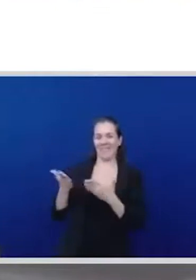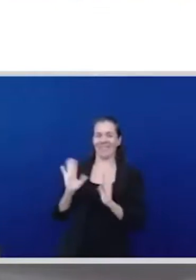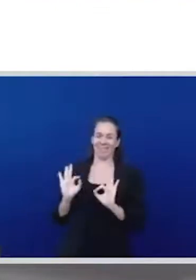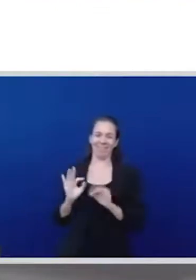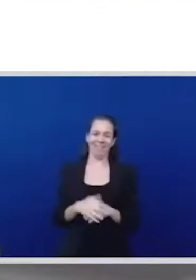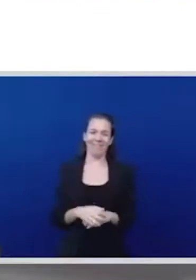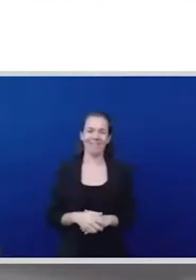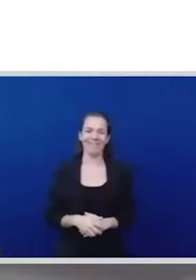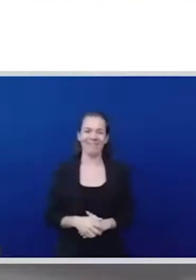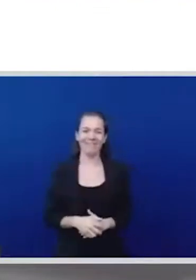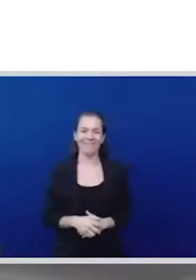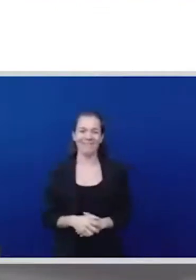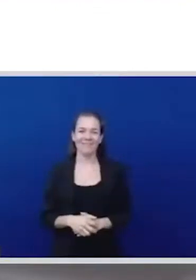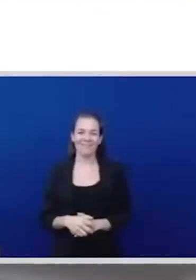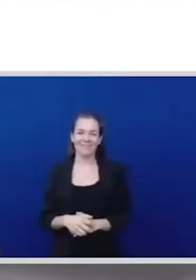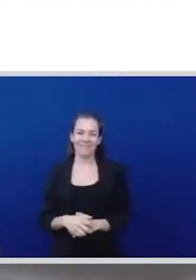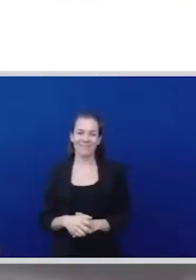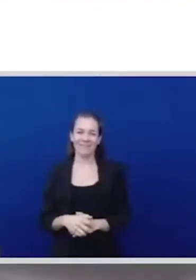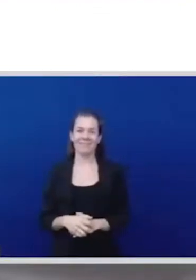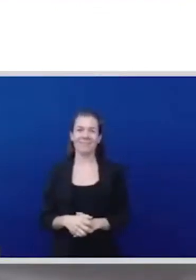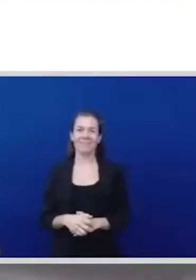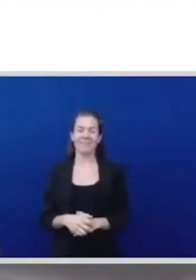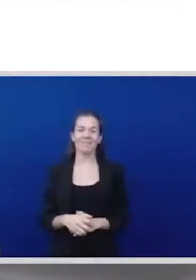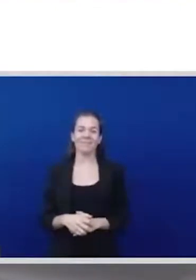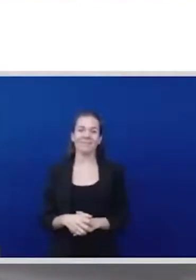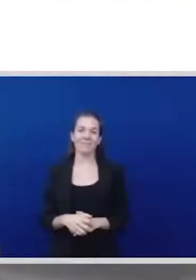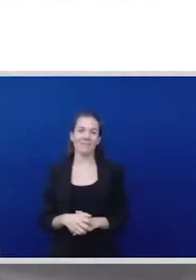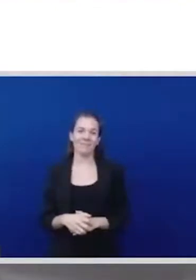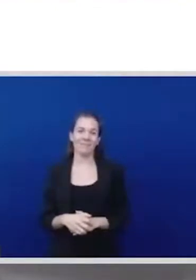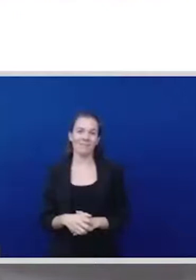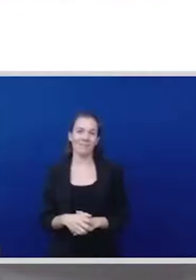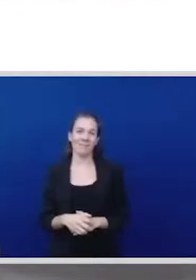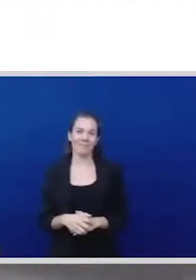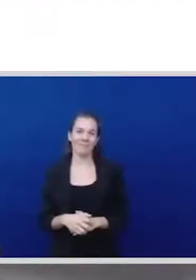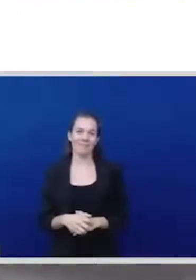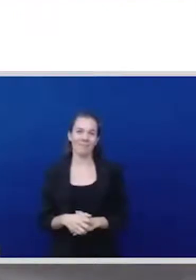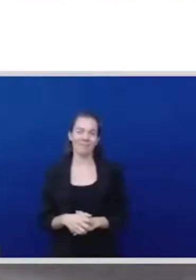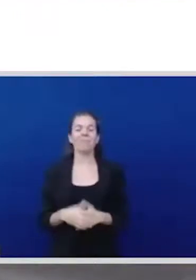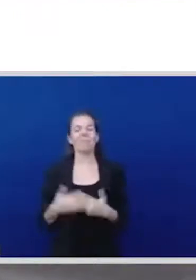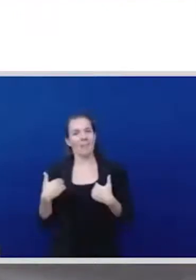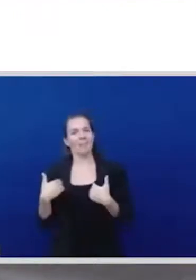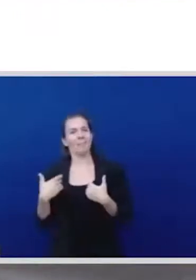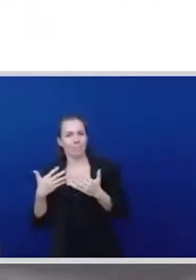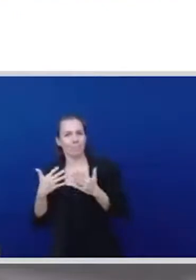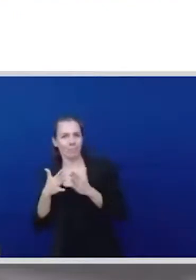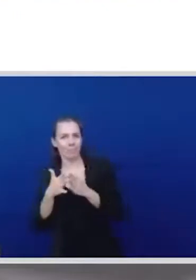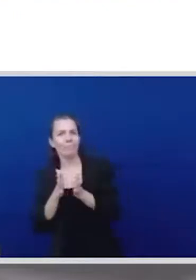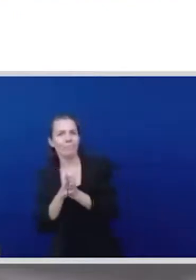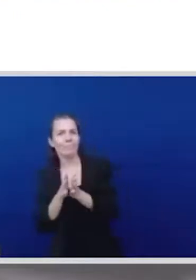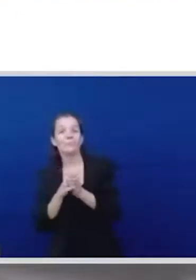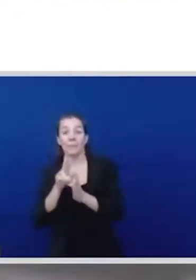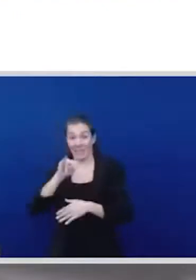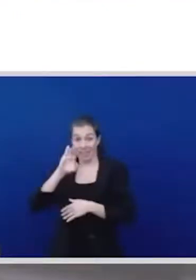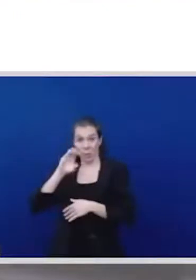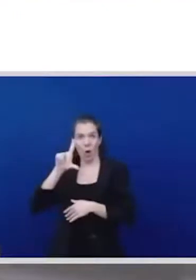think Nicole already started flagging some of the answers that we